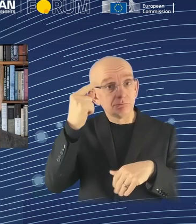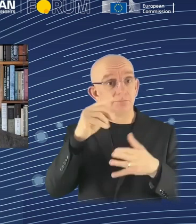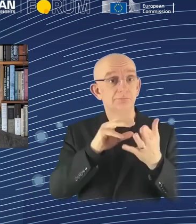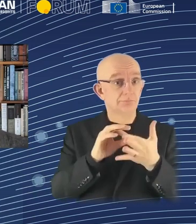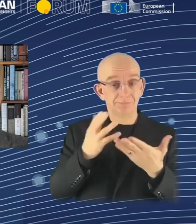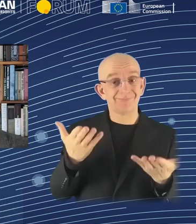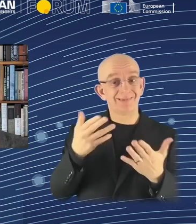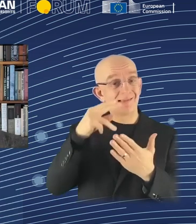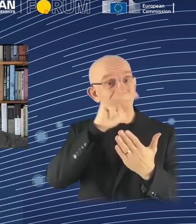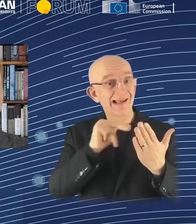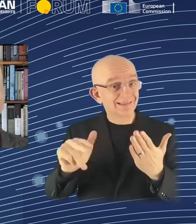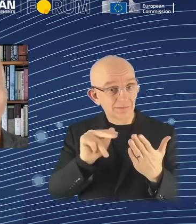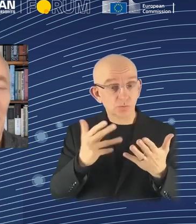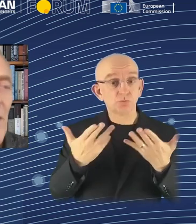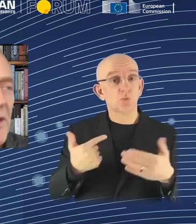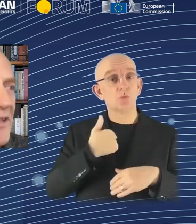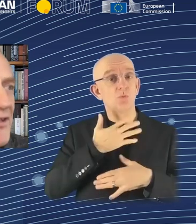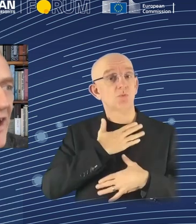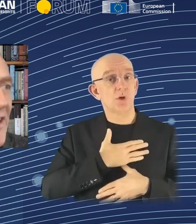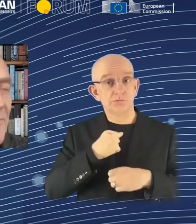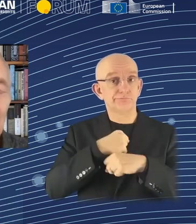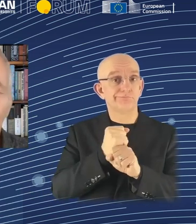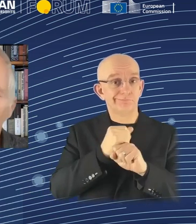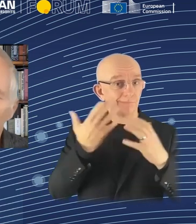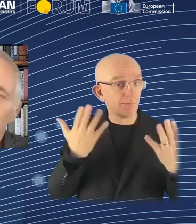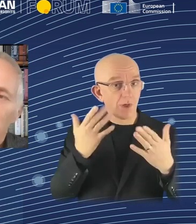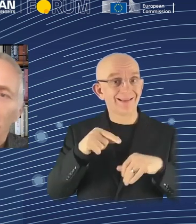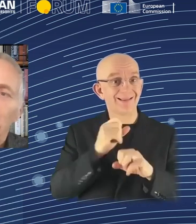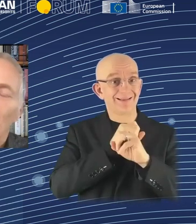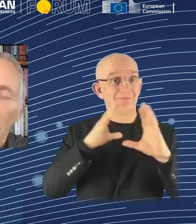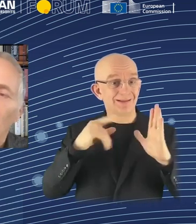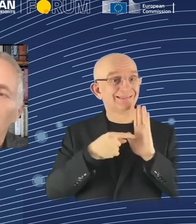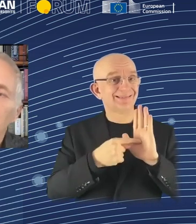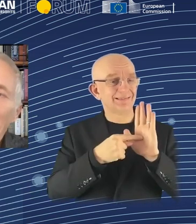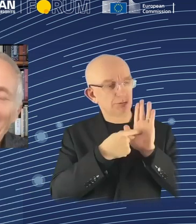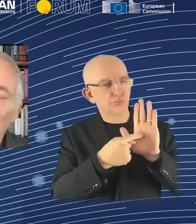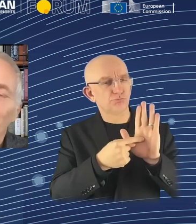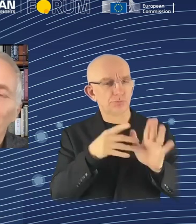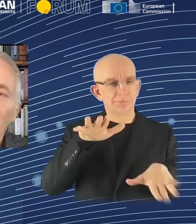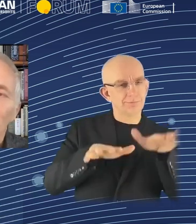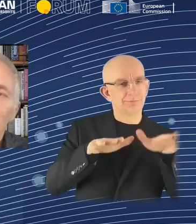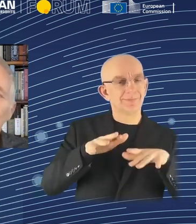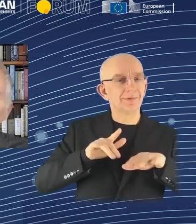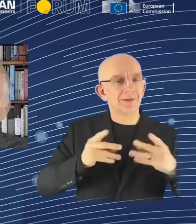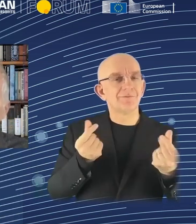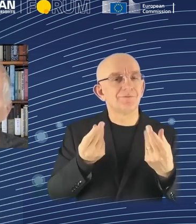image that evokes a similar feel without directly copying his style. So you see, first of all, there is an intervention